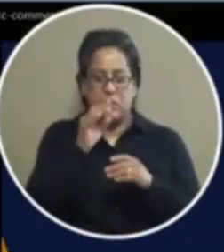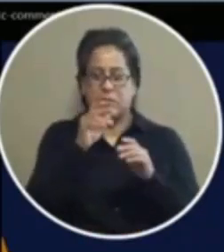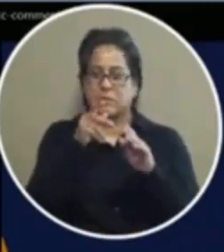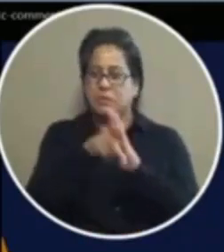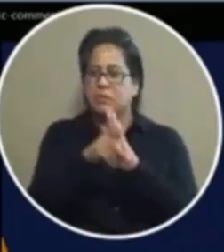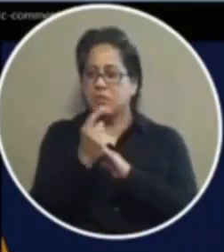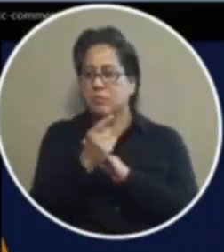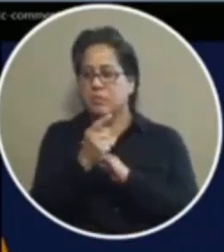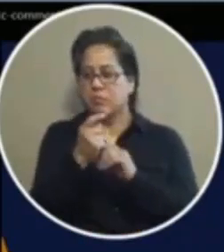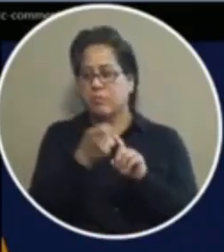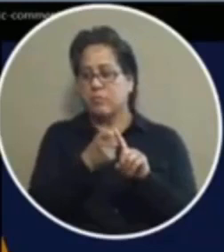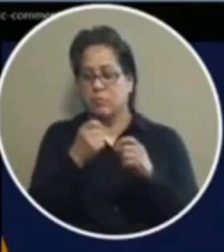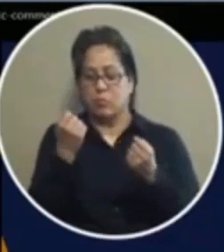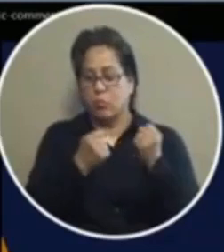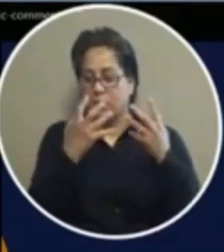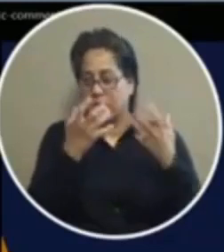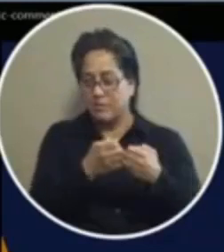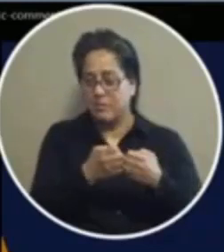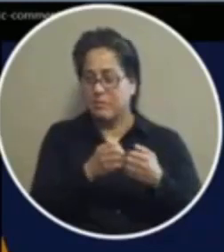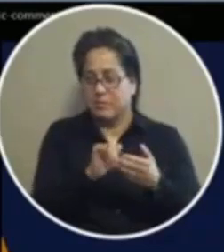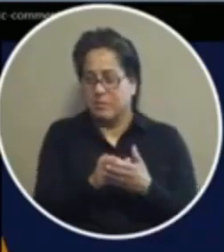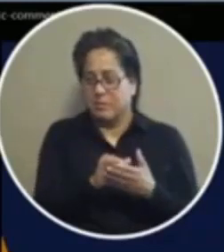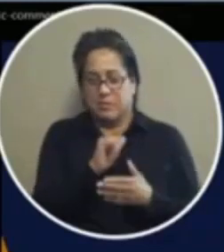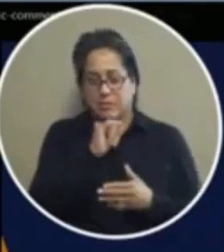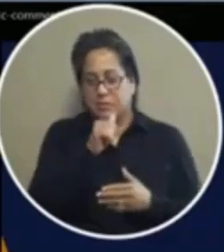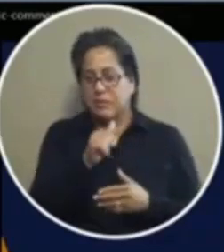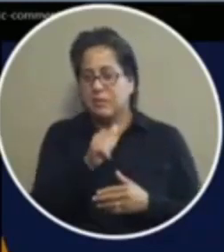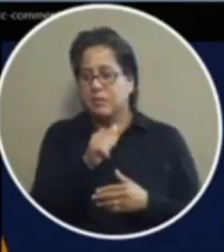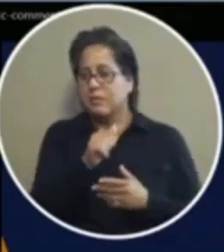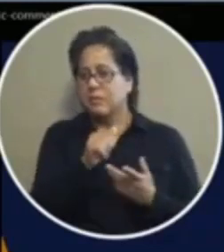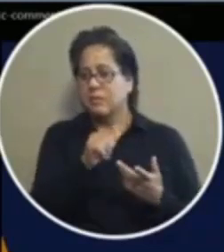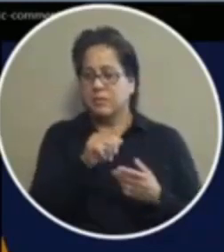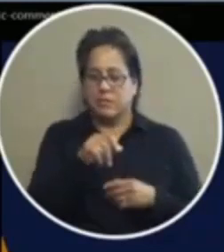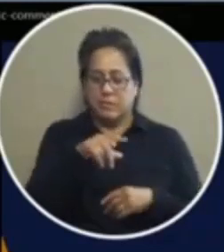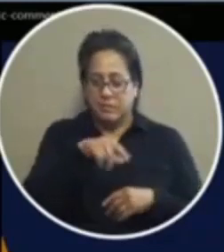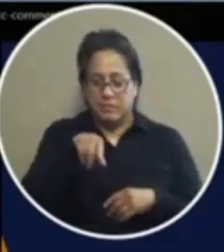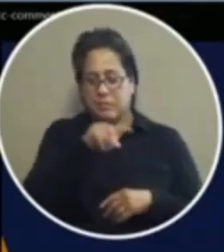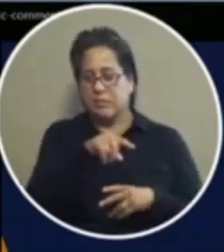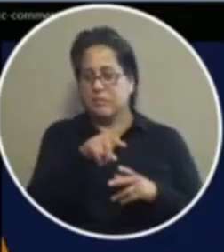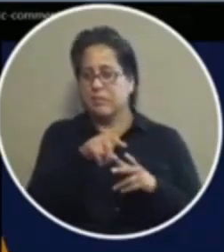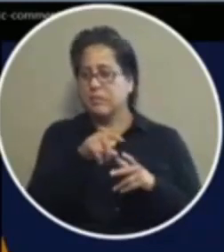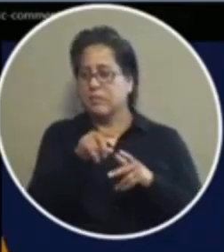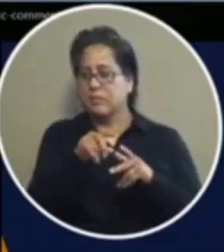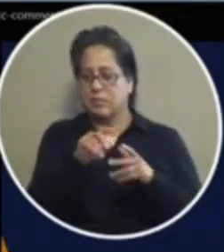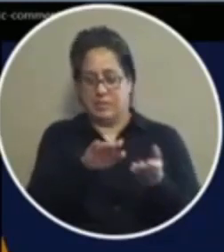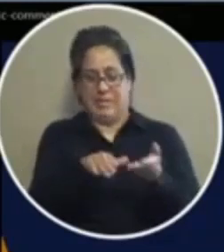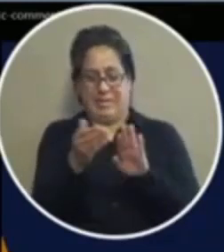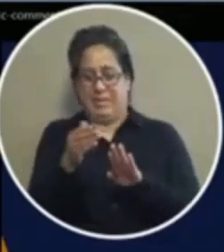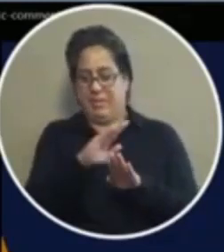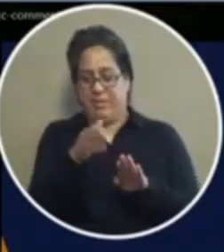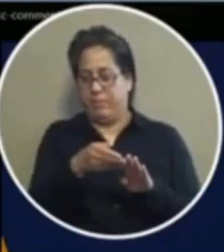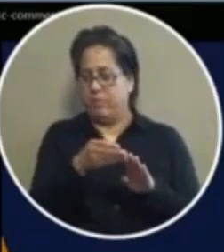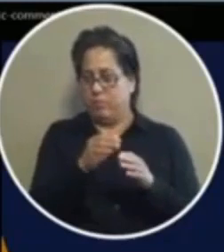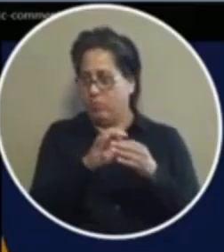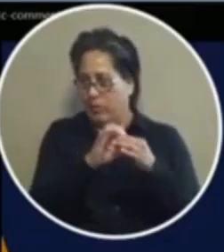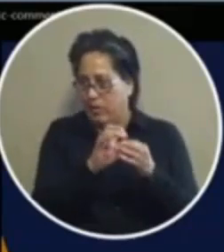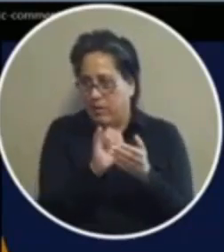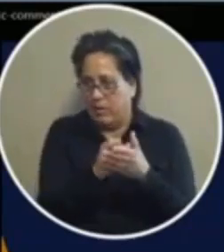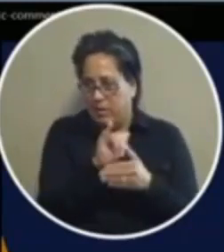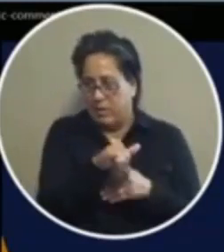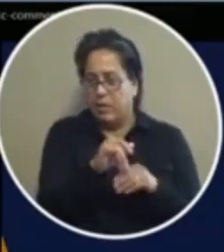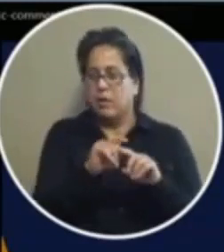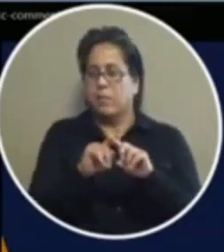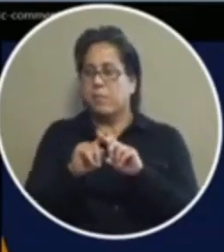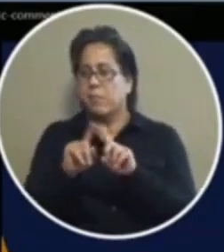in a fatal car accident like that's not what the the title of any of these deaths ever is but yeah we